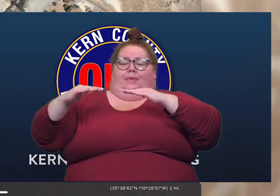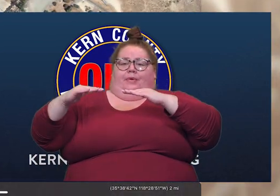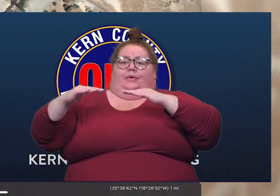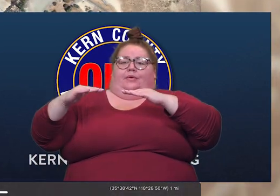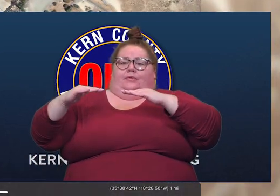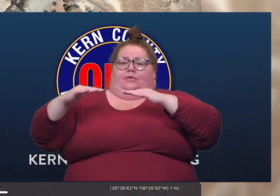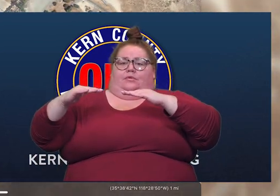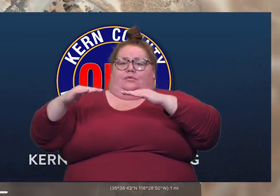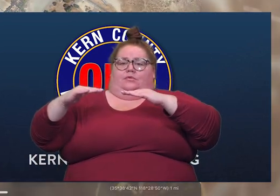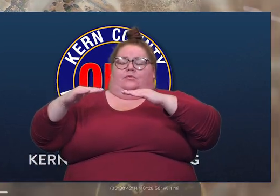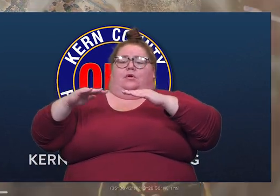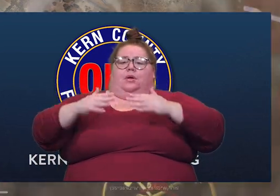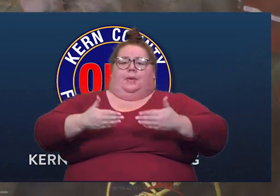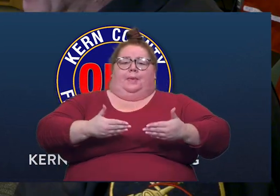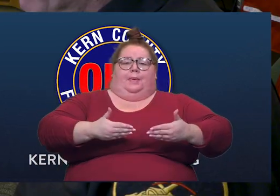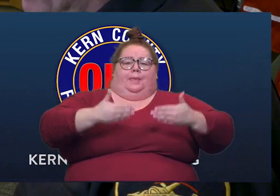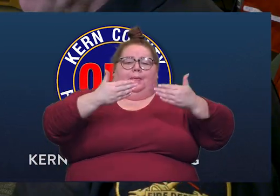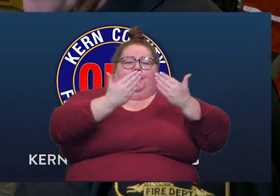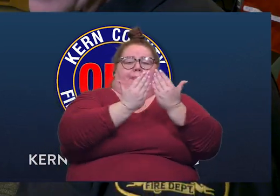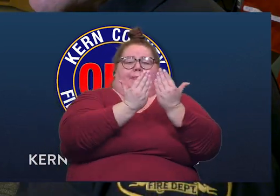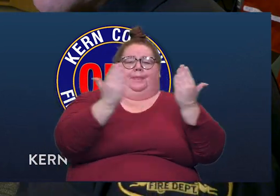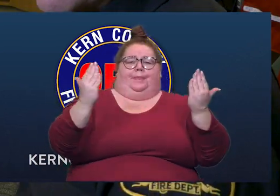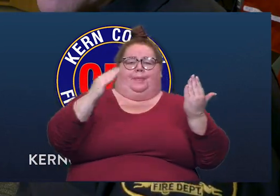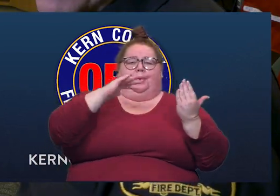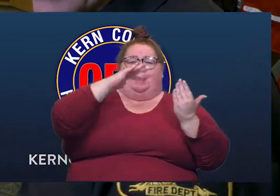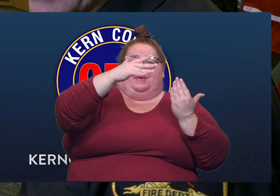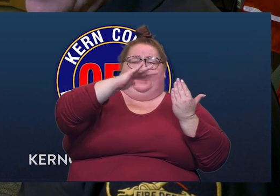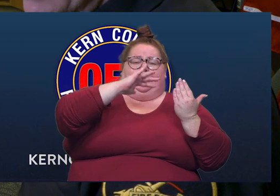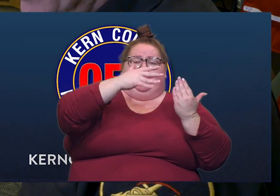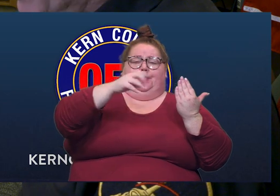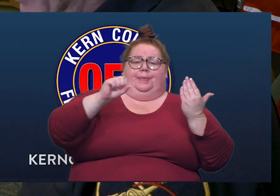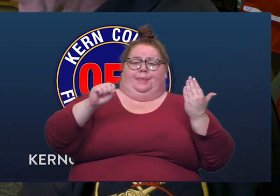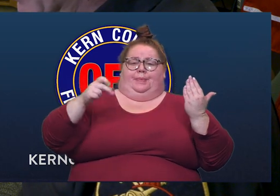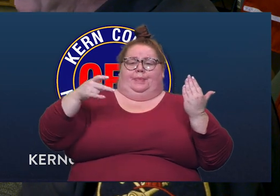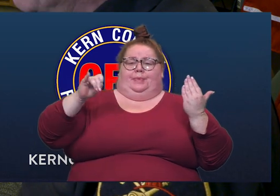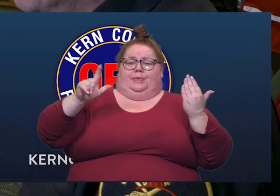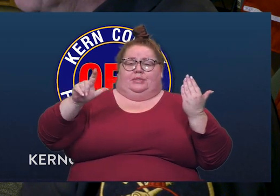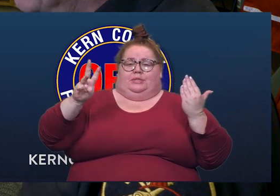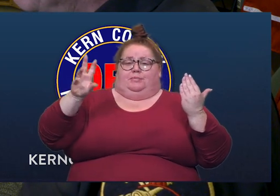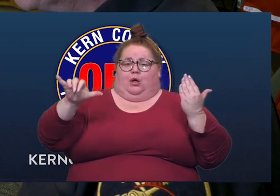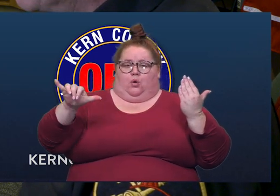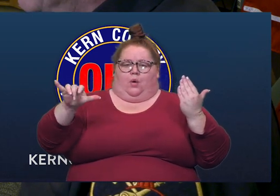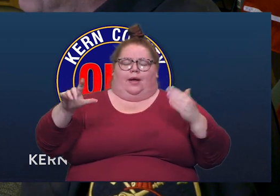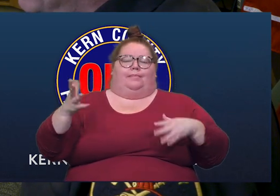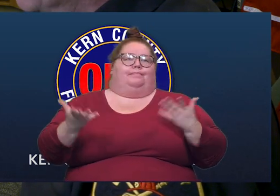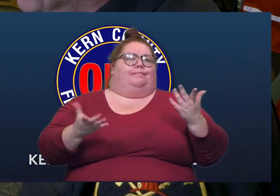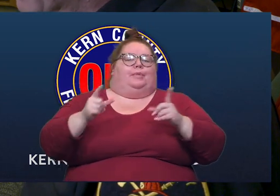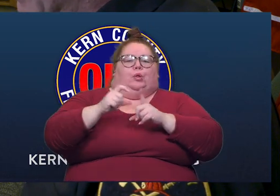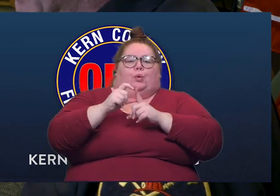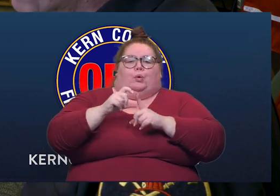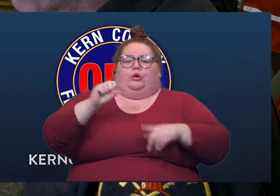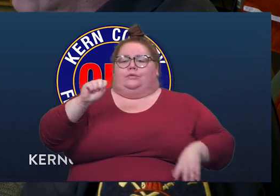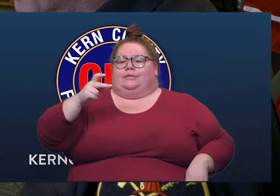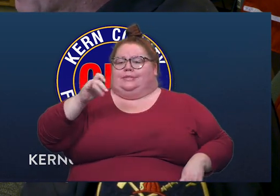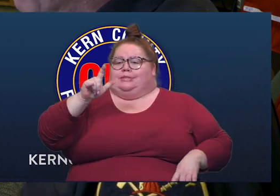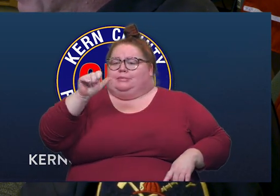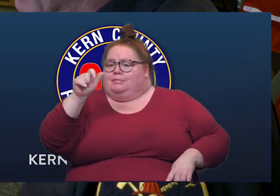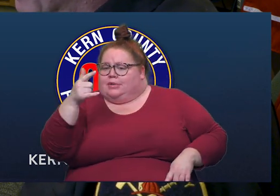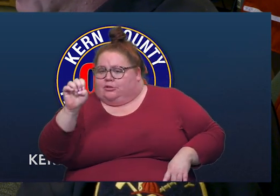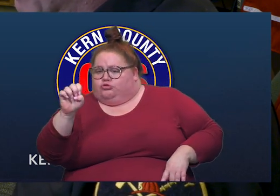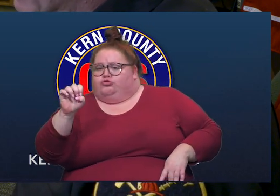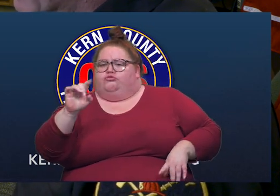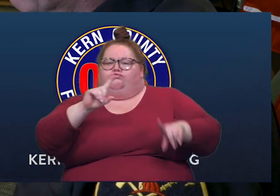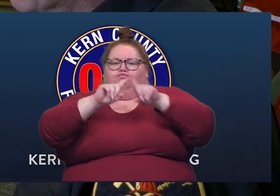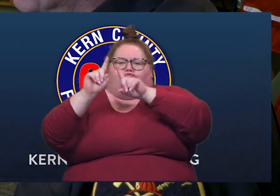it would come over the spillway at that point. And when you'll hear spillage in different terminology, that is what we're talking